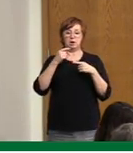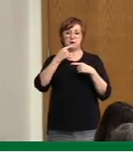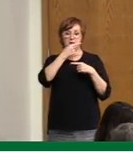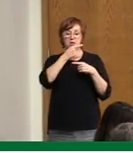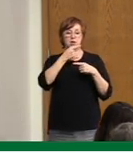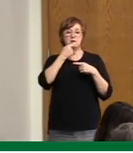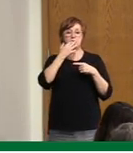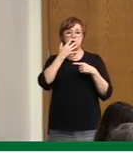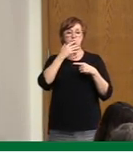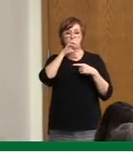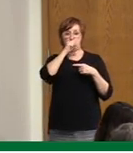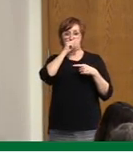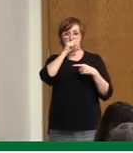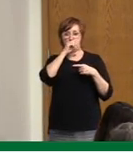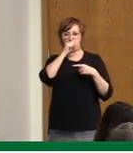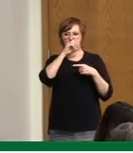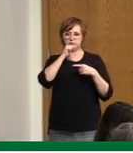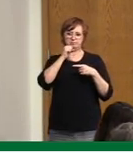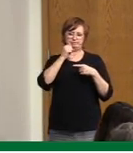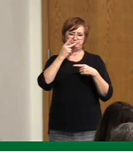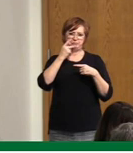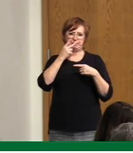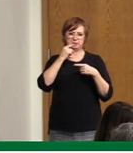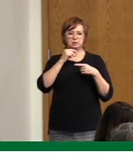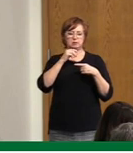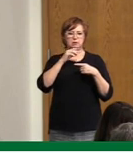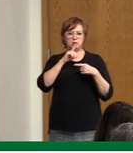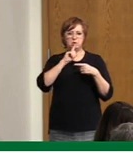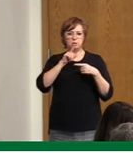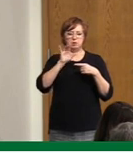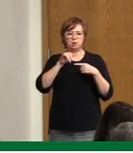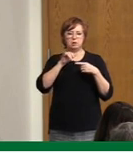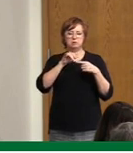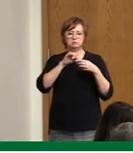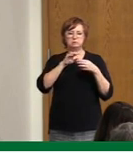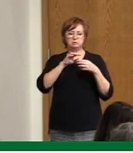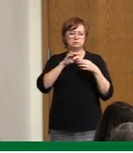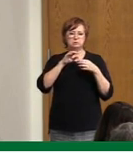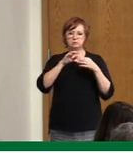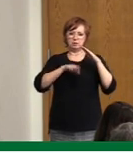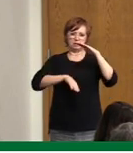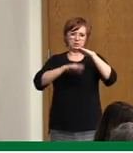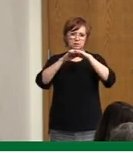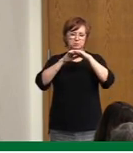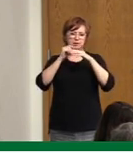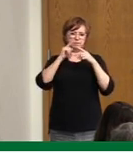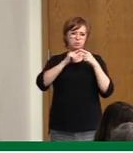is unsustainable in terms of case numbers and hospitalization and ICU capacity.